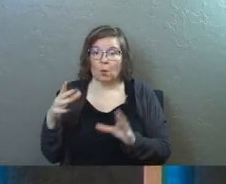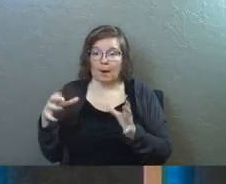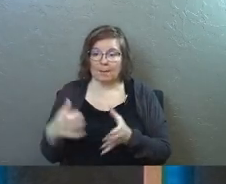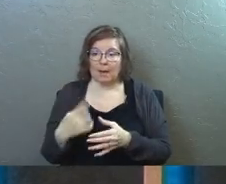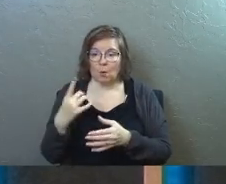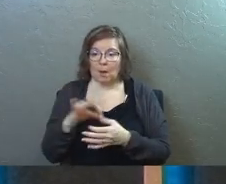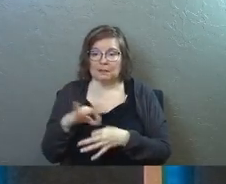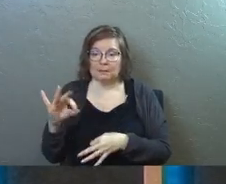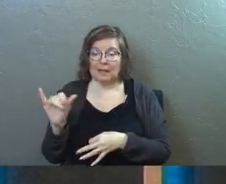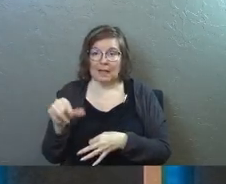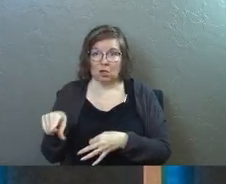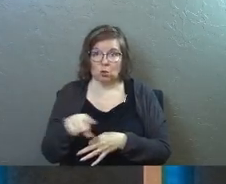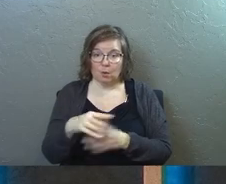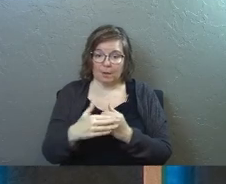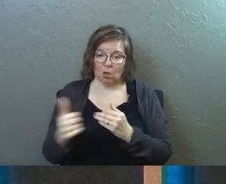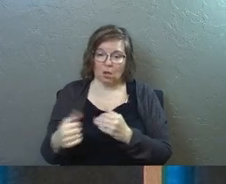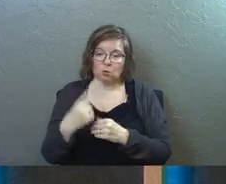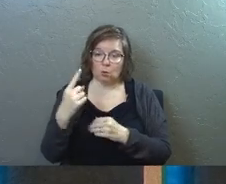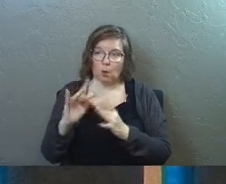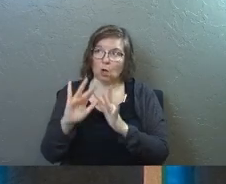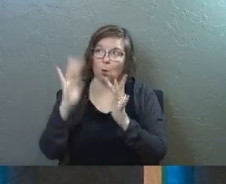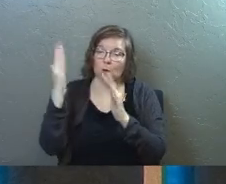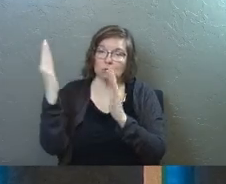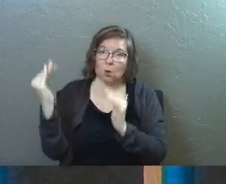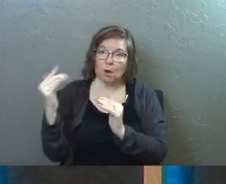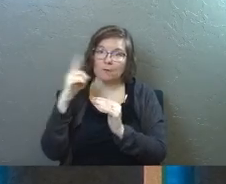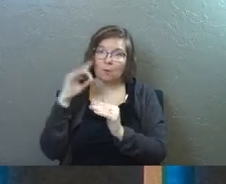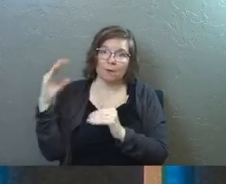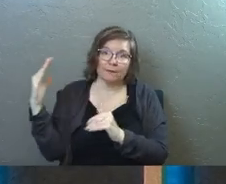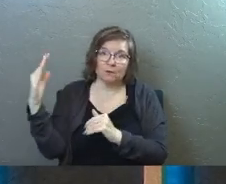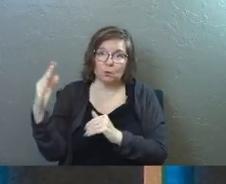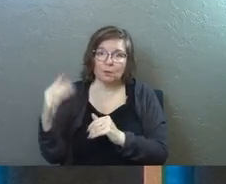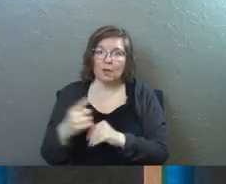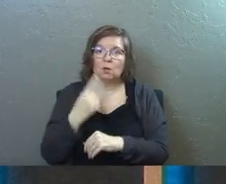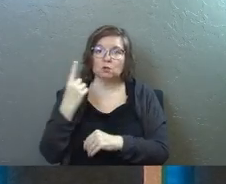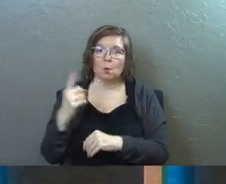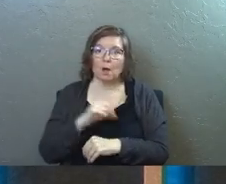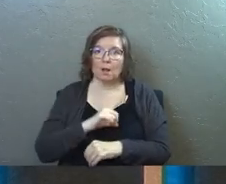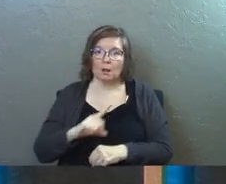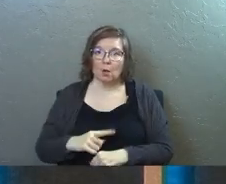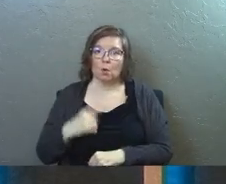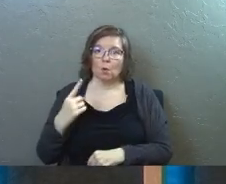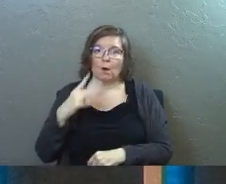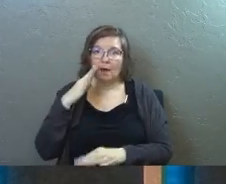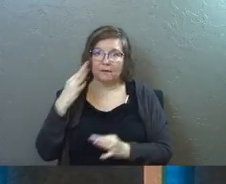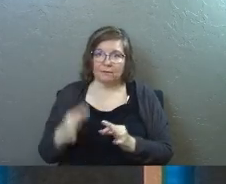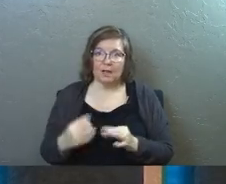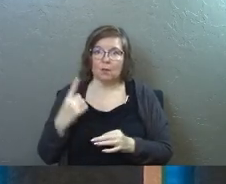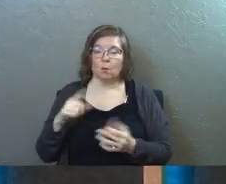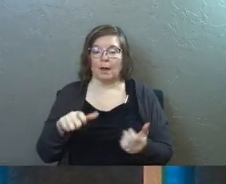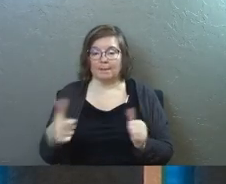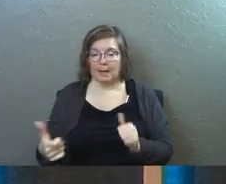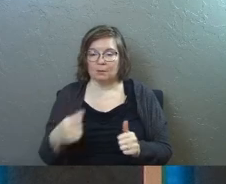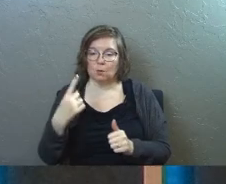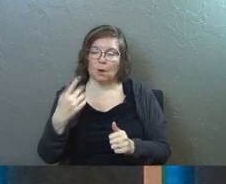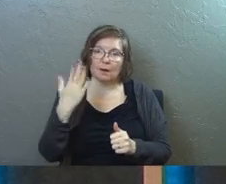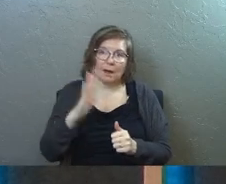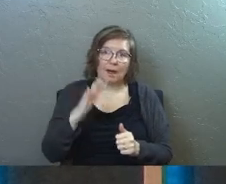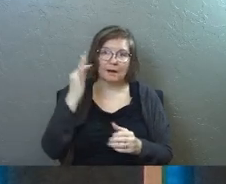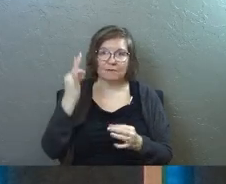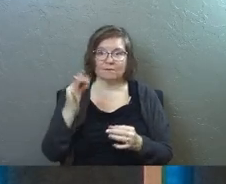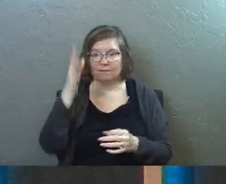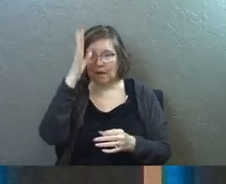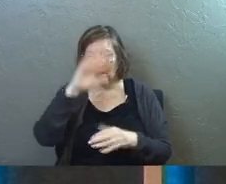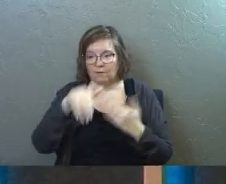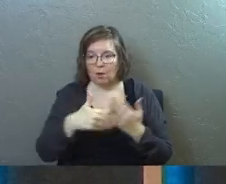body and one spirit just as you have been called the one glorious hope for the future there is one Lord one faith one baptism one God and